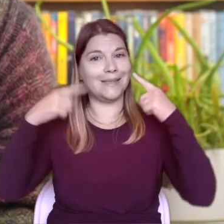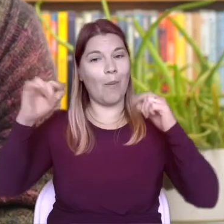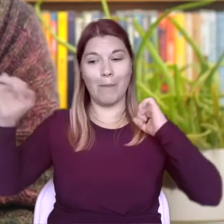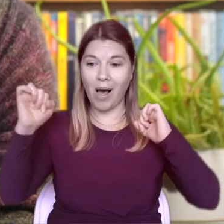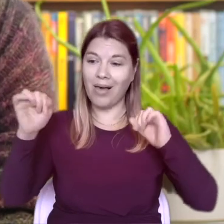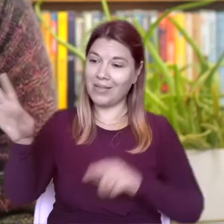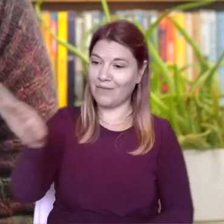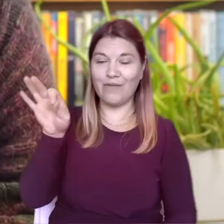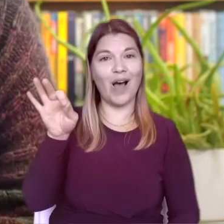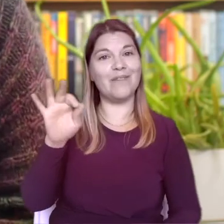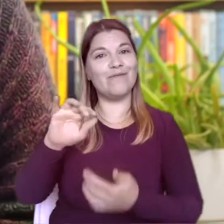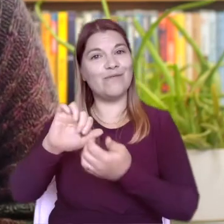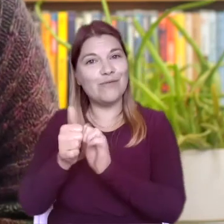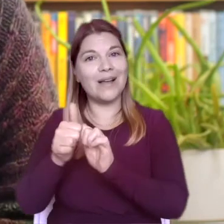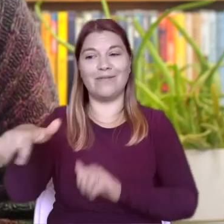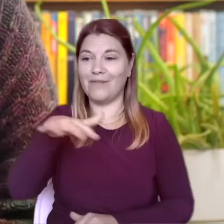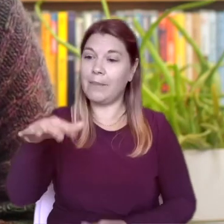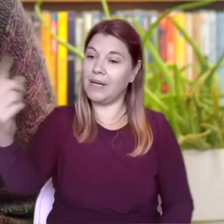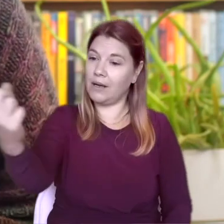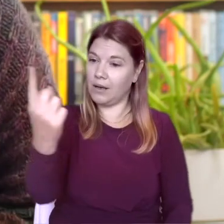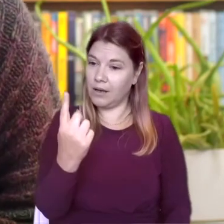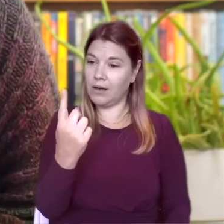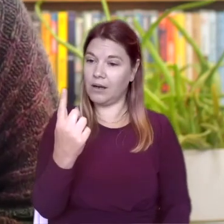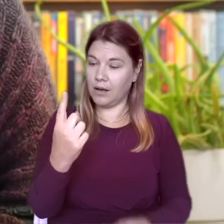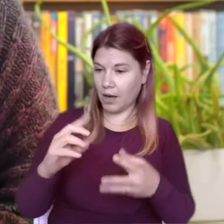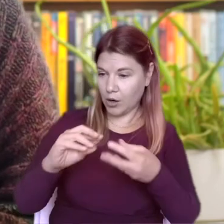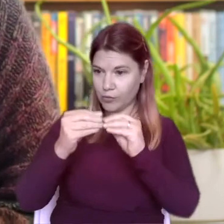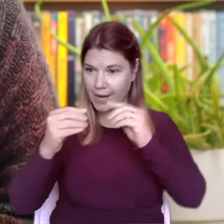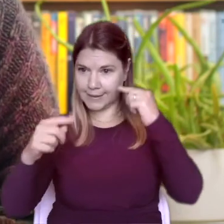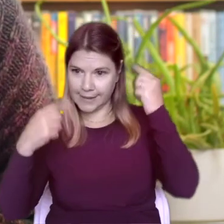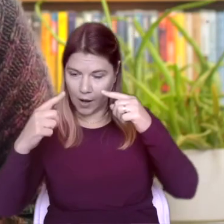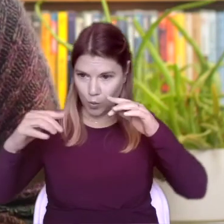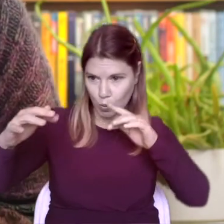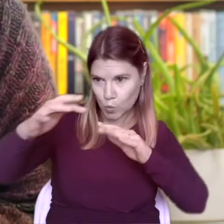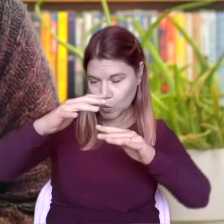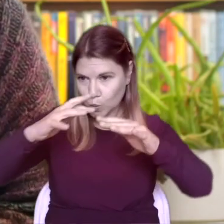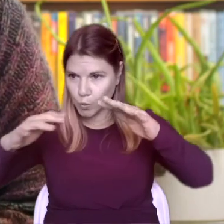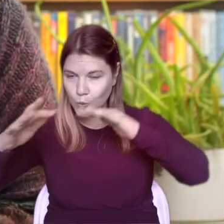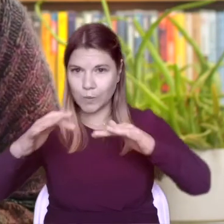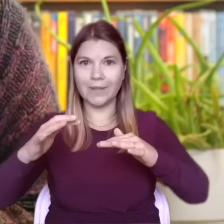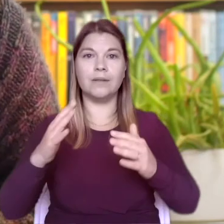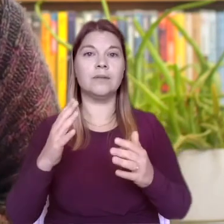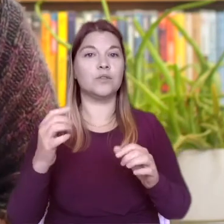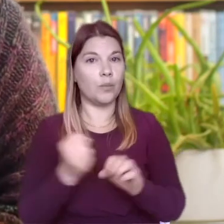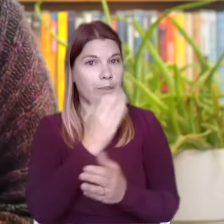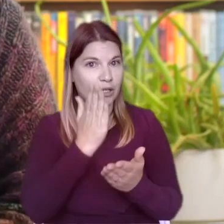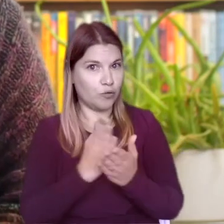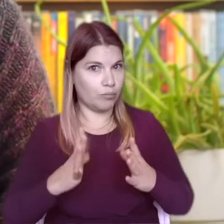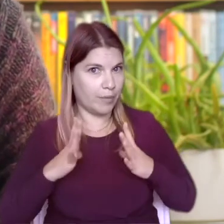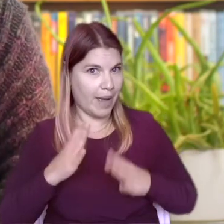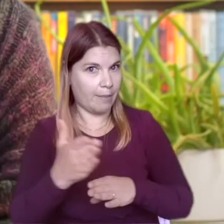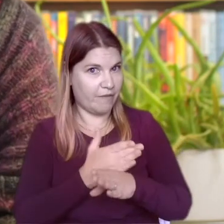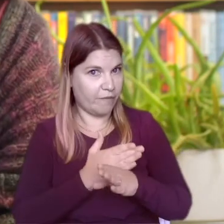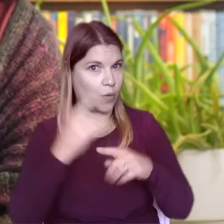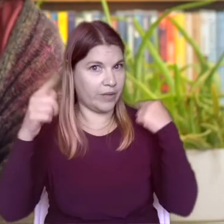So, to remember from before, it's extra useful if you can take these steps in preparing yourself or someone else through a sound